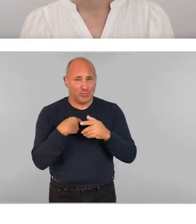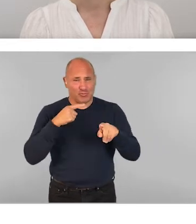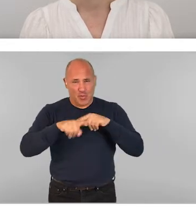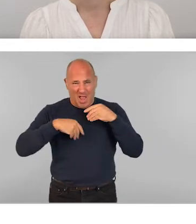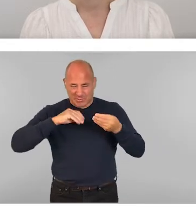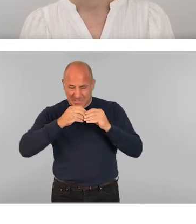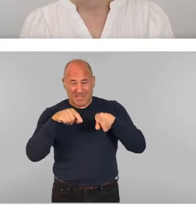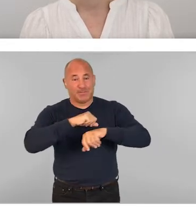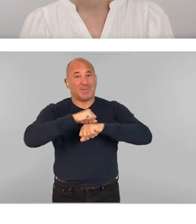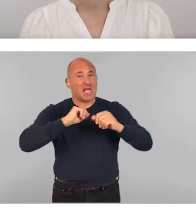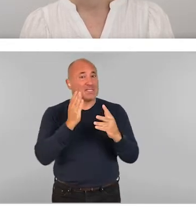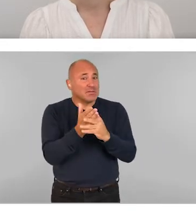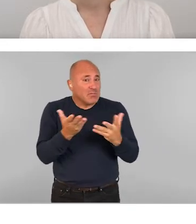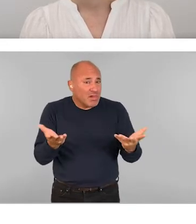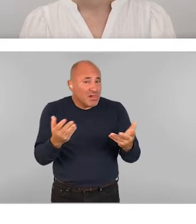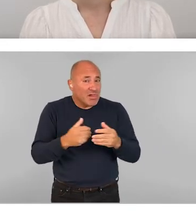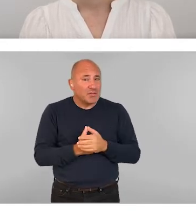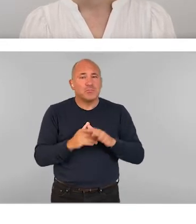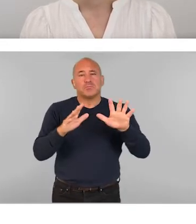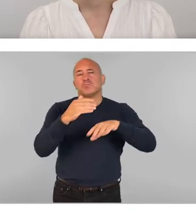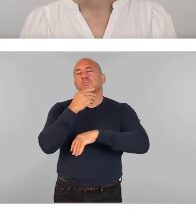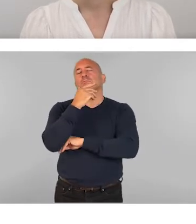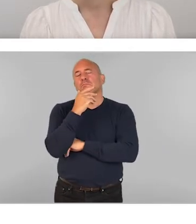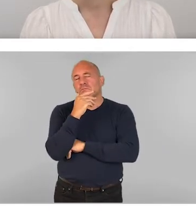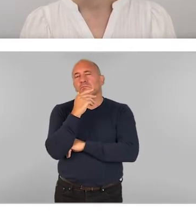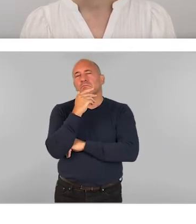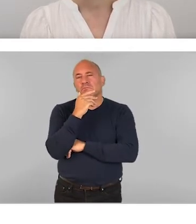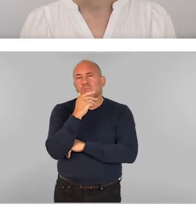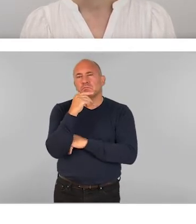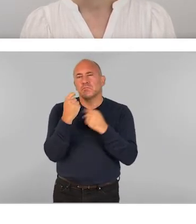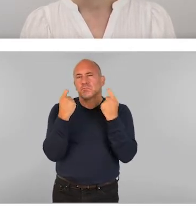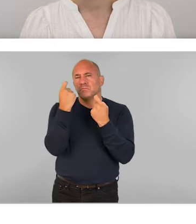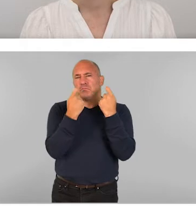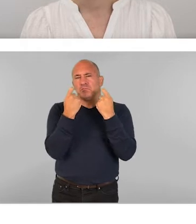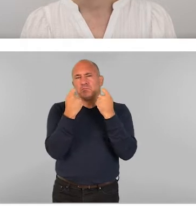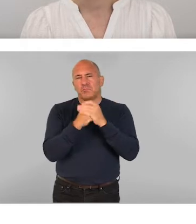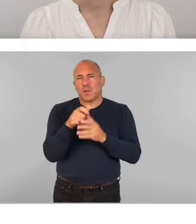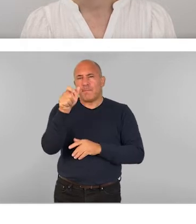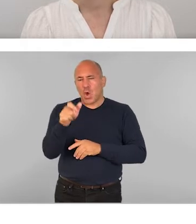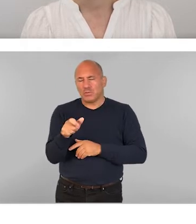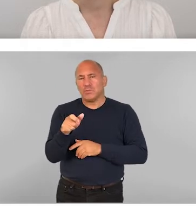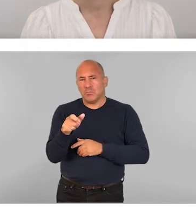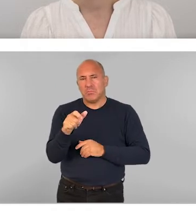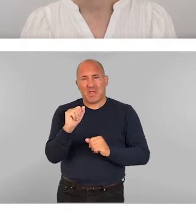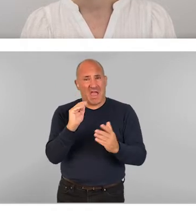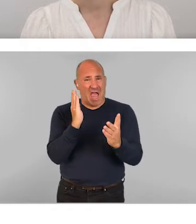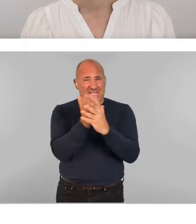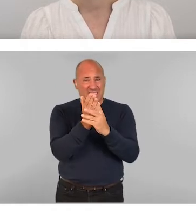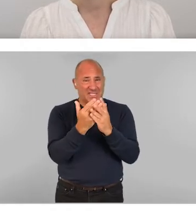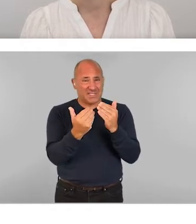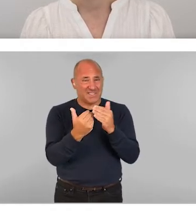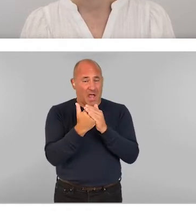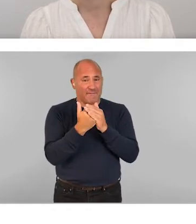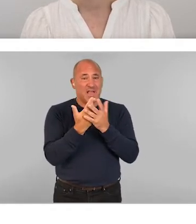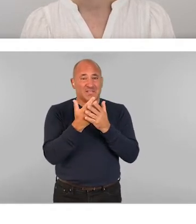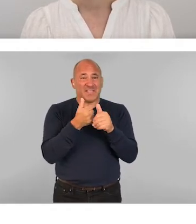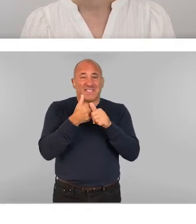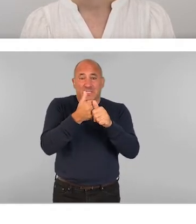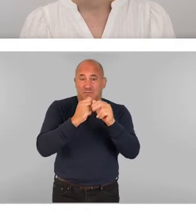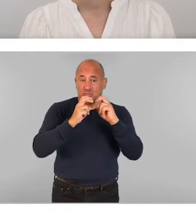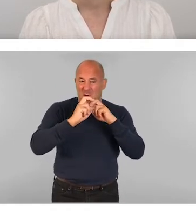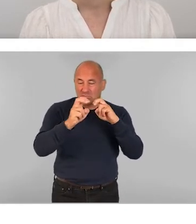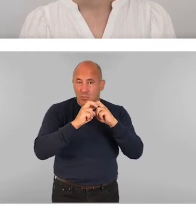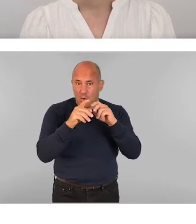this space accessible. We may therefore consider whether somebody is likely to have access to safe and assistive transport to your venue.